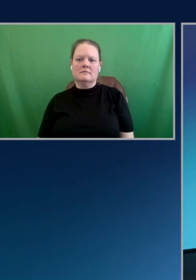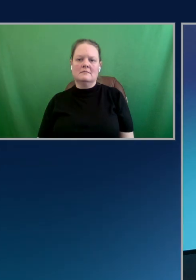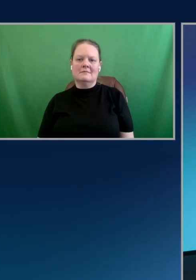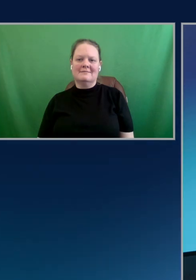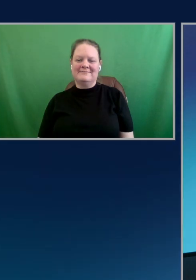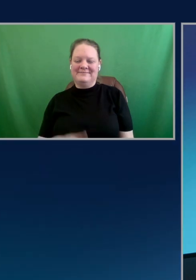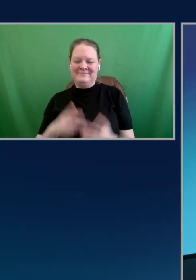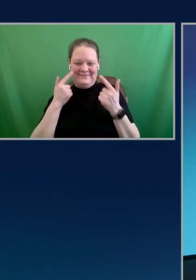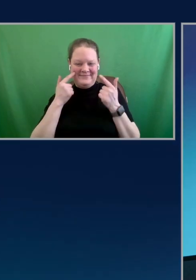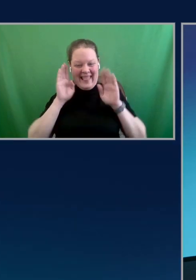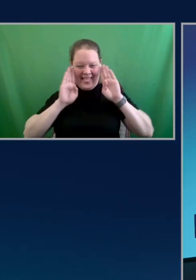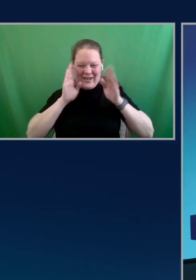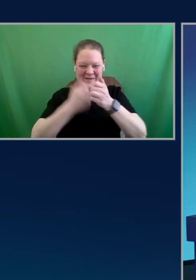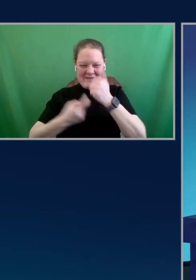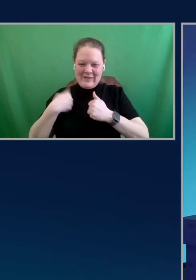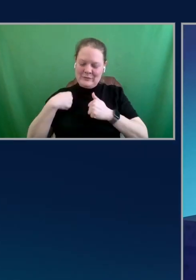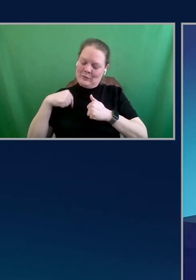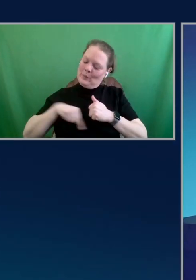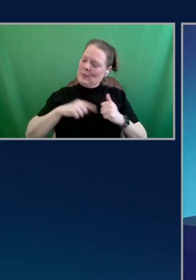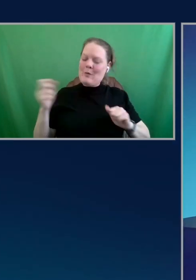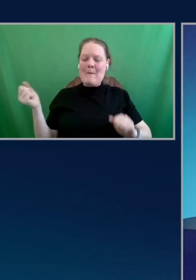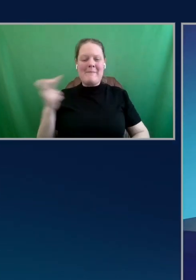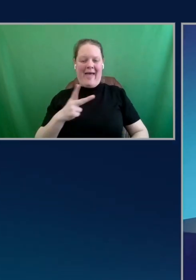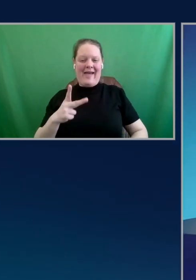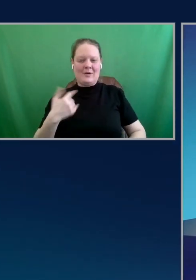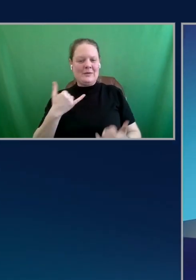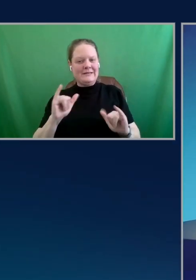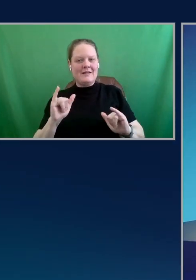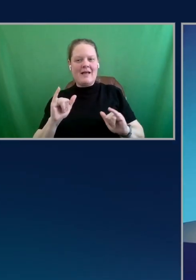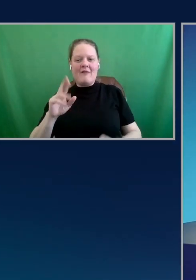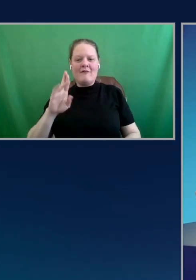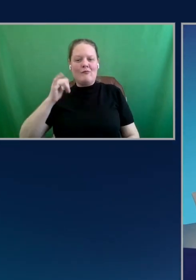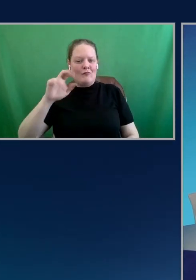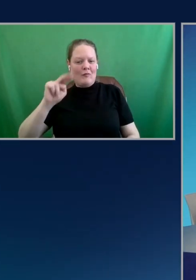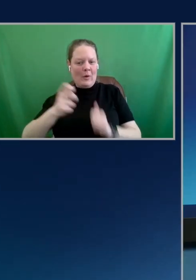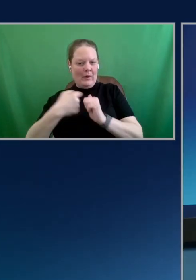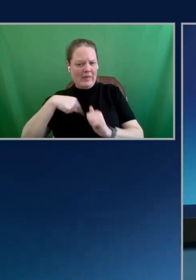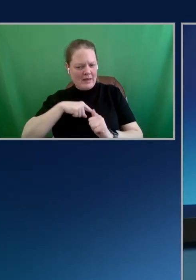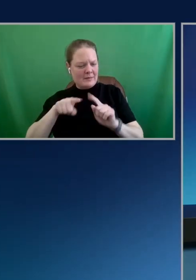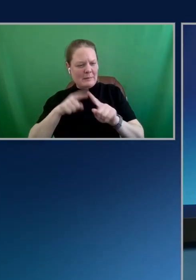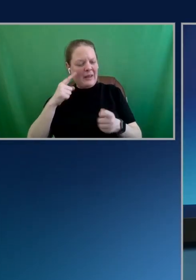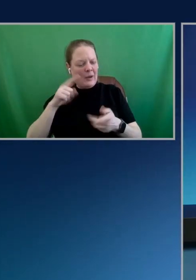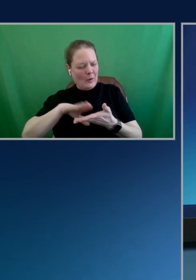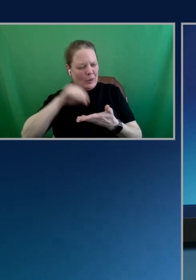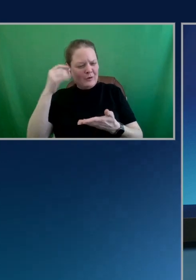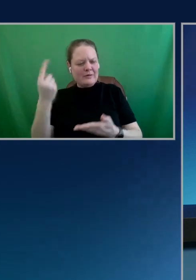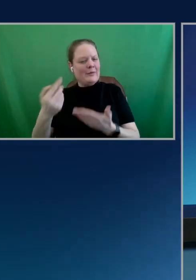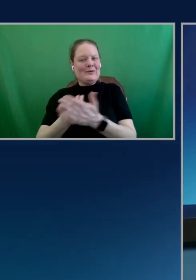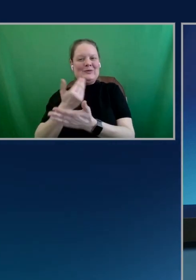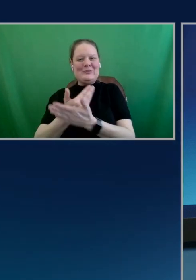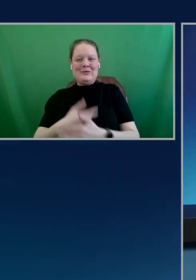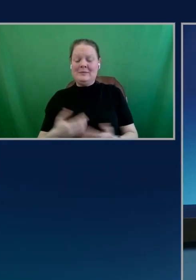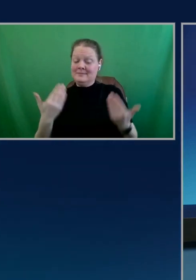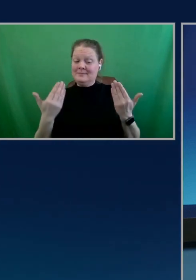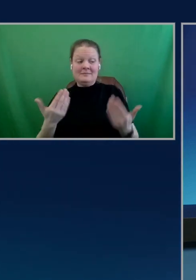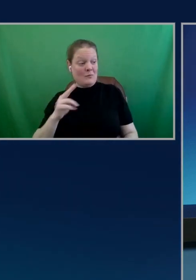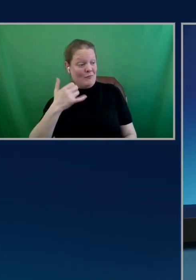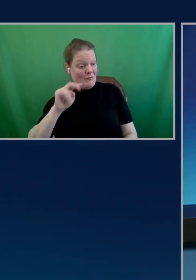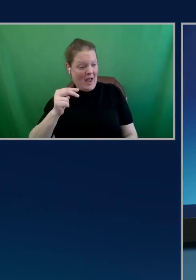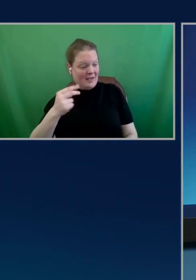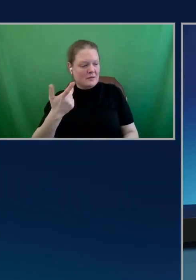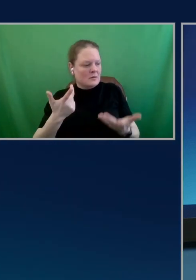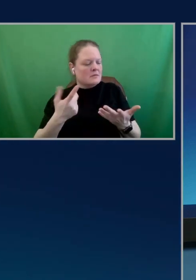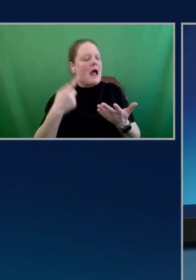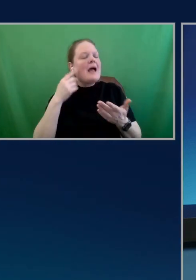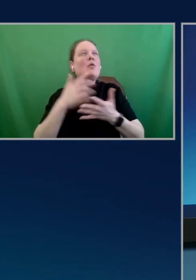Hey, everybody. We are back. We still have Brian with us, but I think we're going to learn something new. So, Brian, what do you want to tell? I know that there's a lot to get